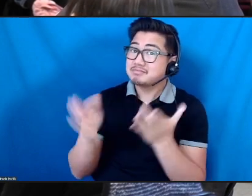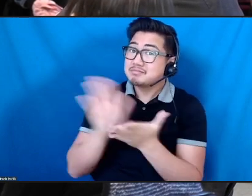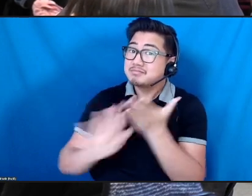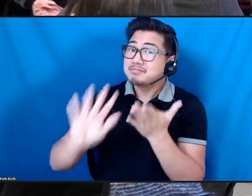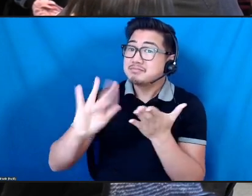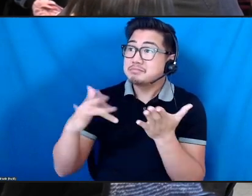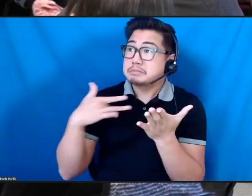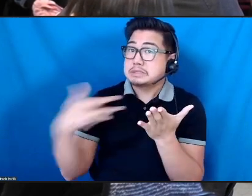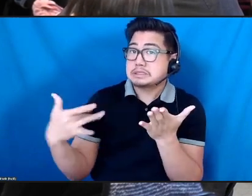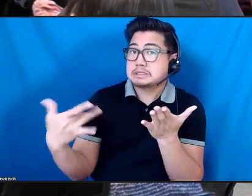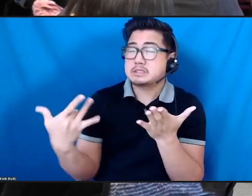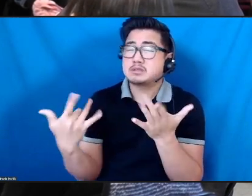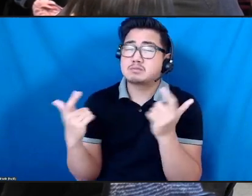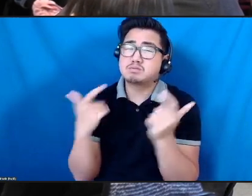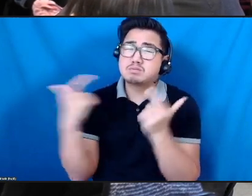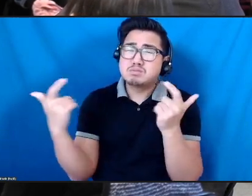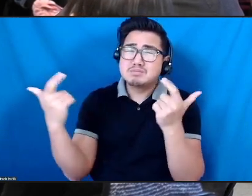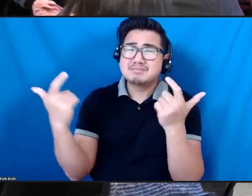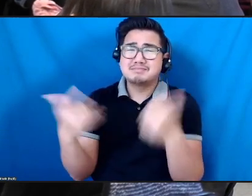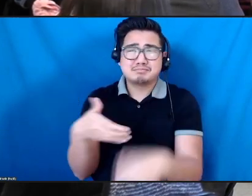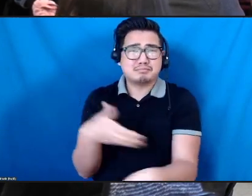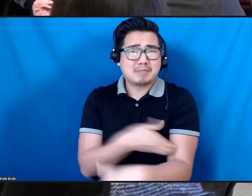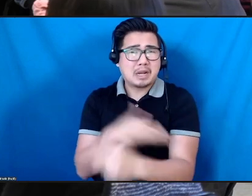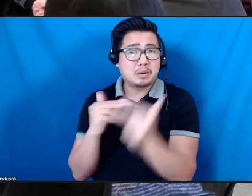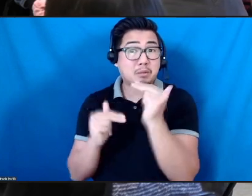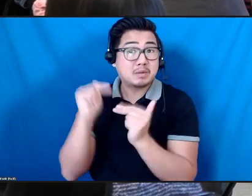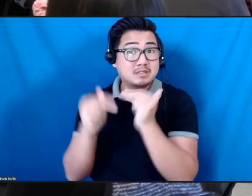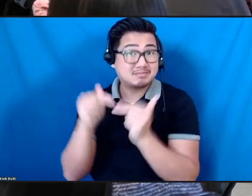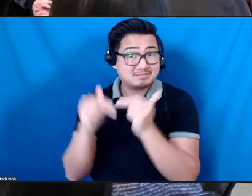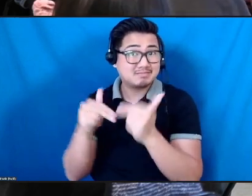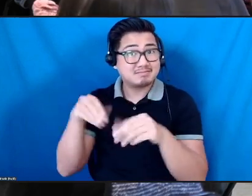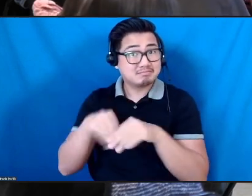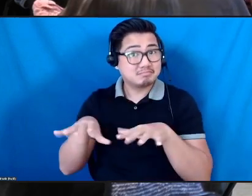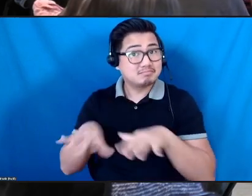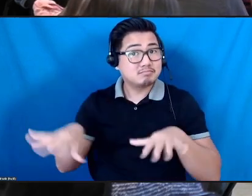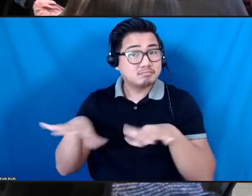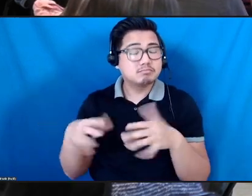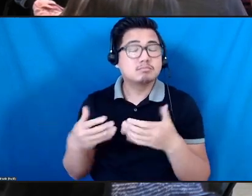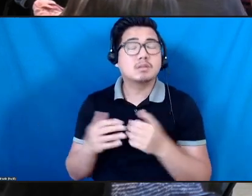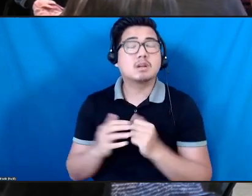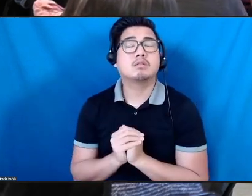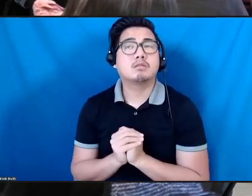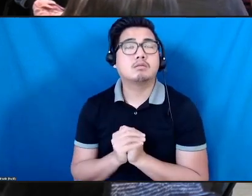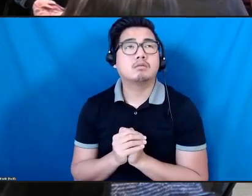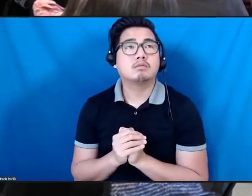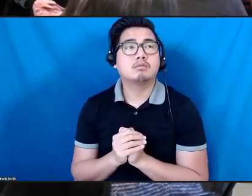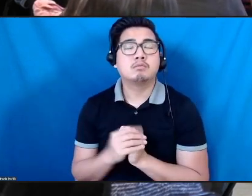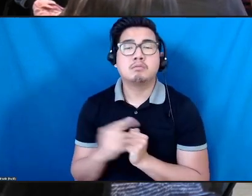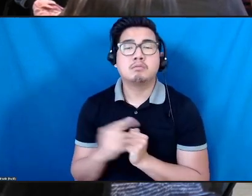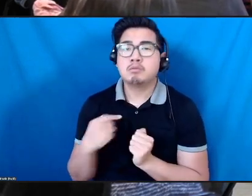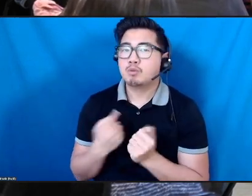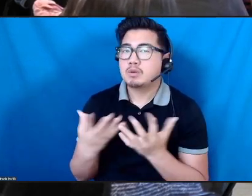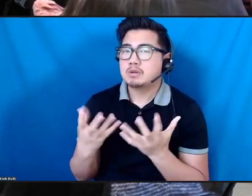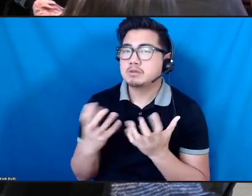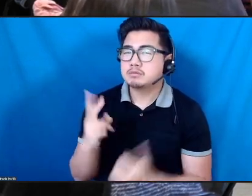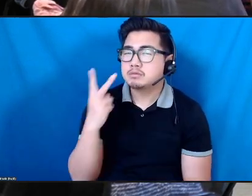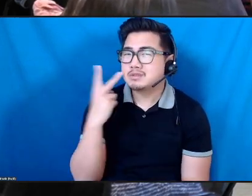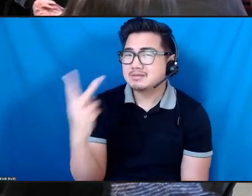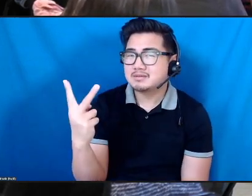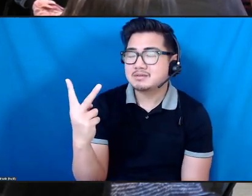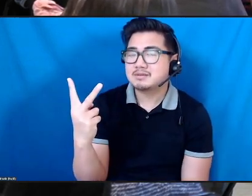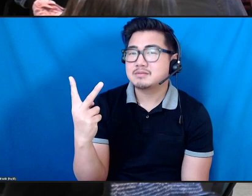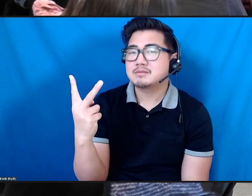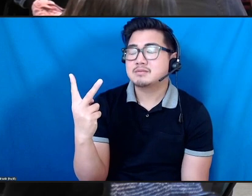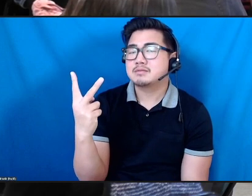in the space, right? And so, I think that I would like to see how that can